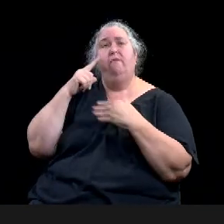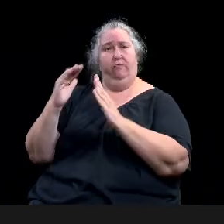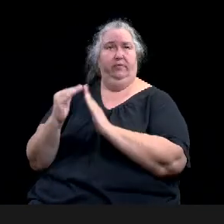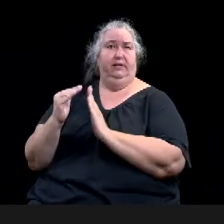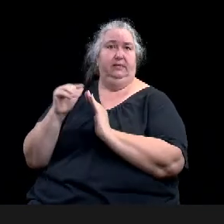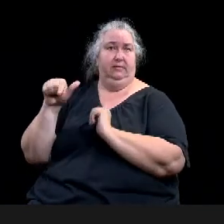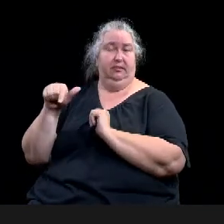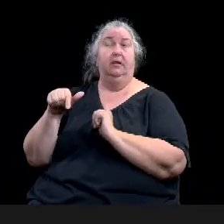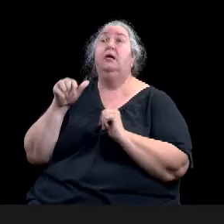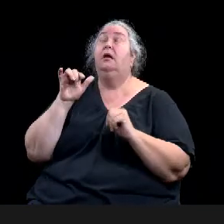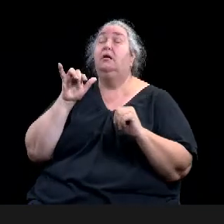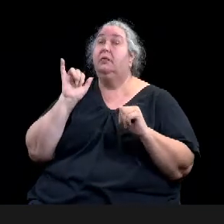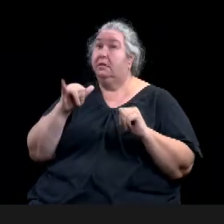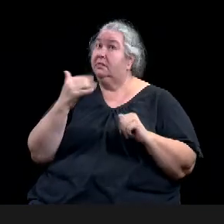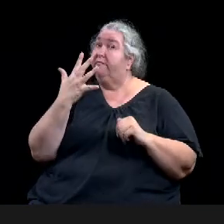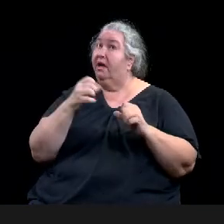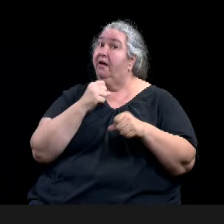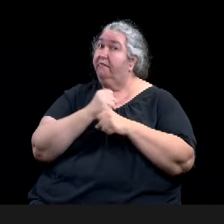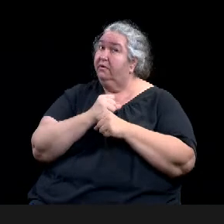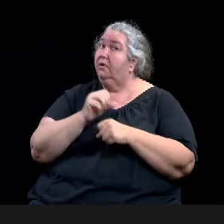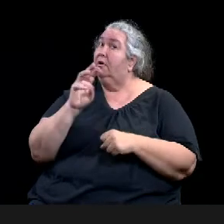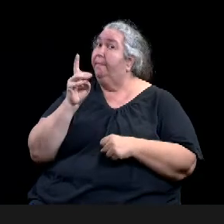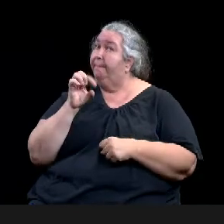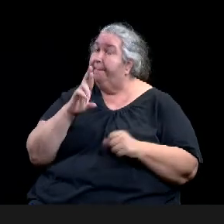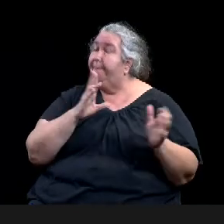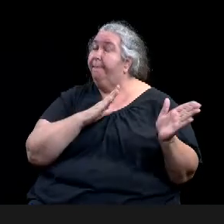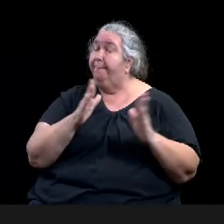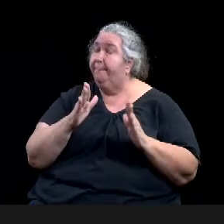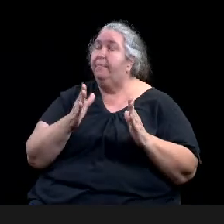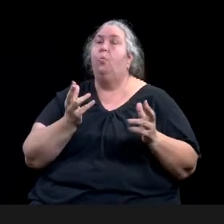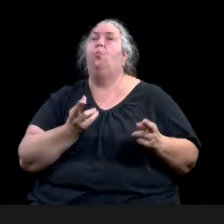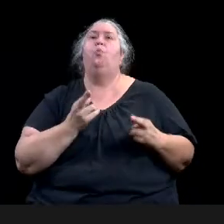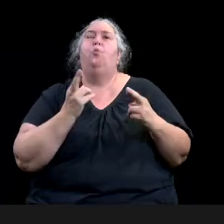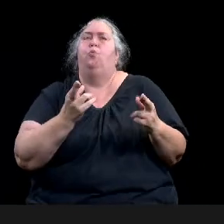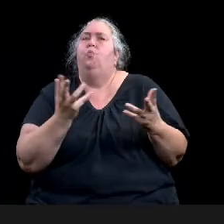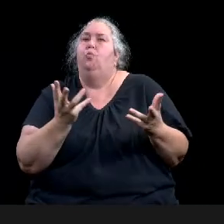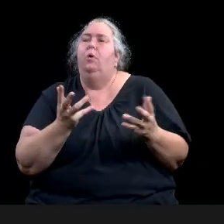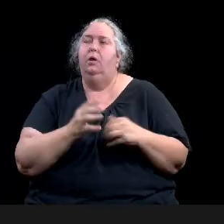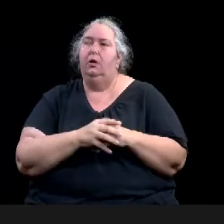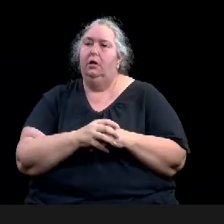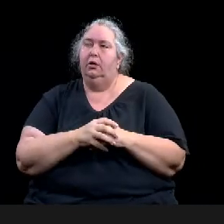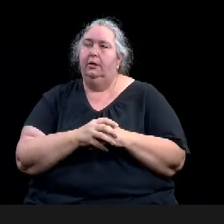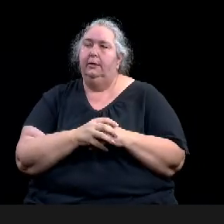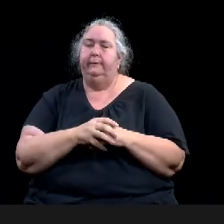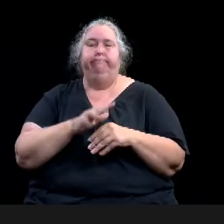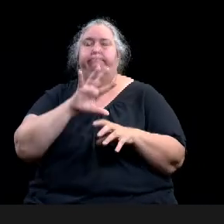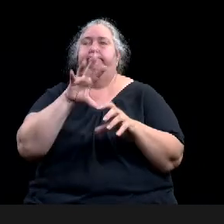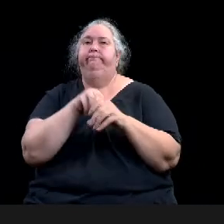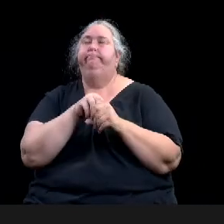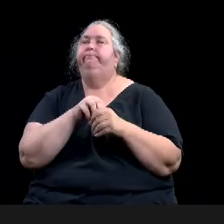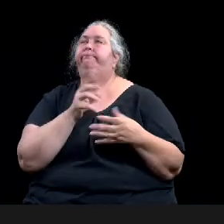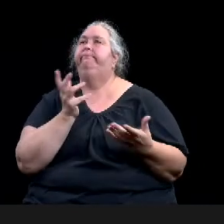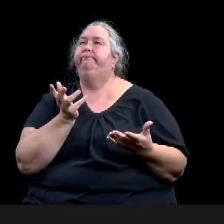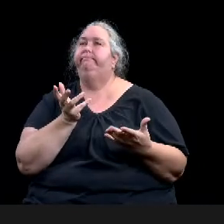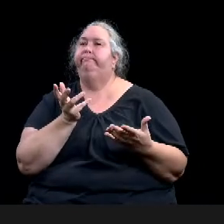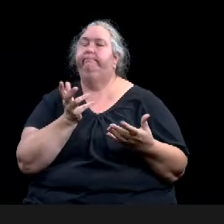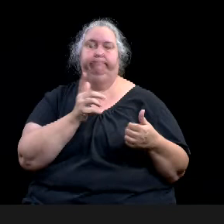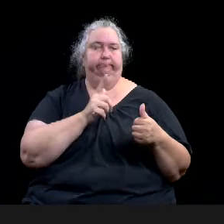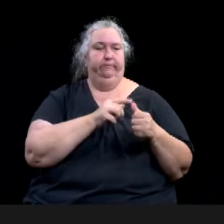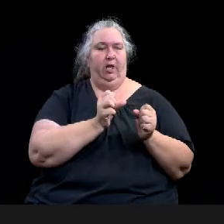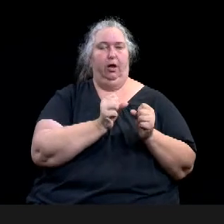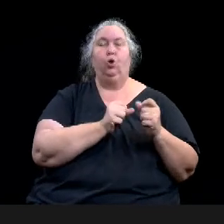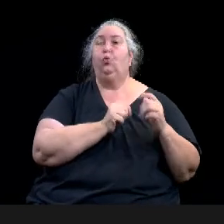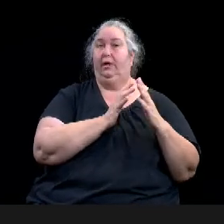creating a development office to launch a three-year capital campaign. Uh, that coincides, uh,